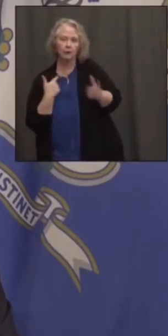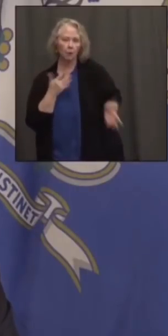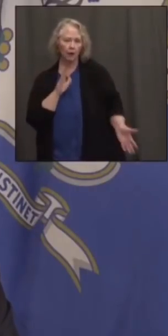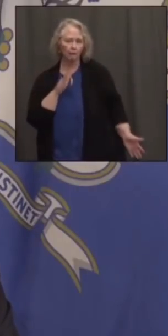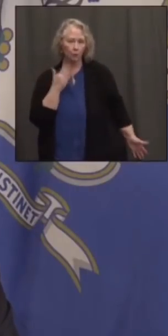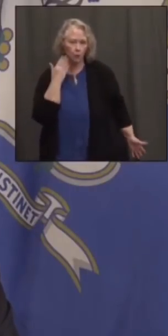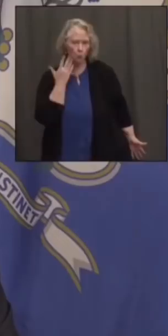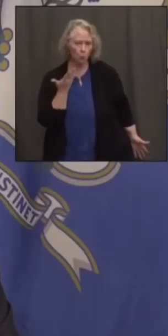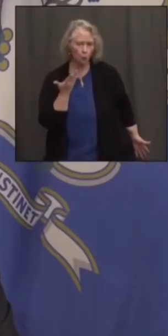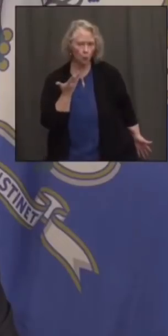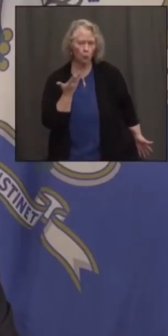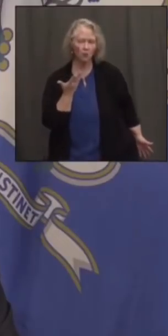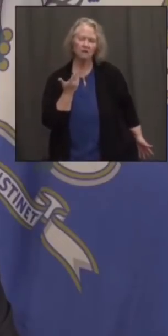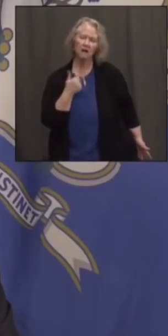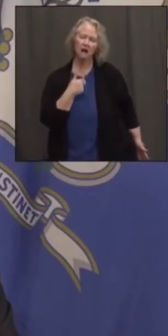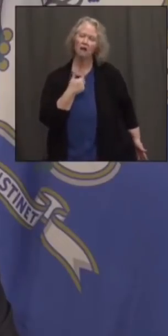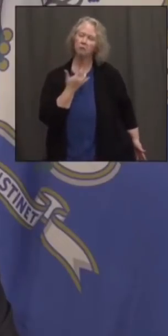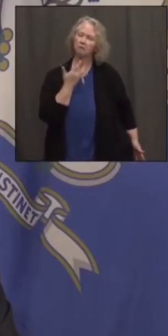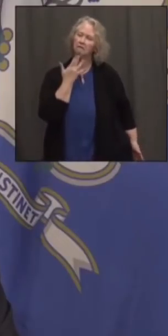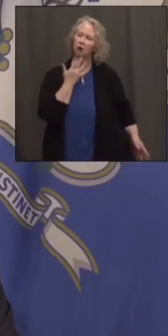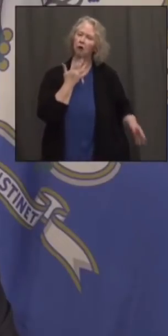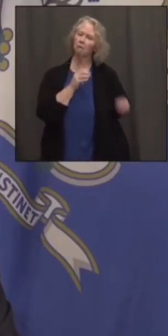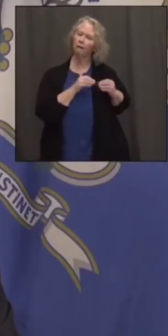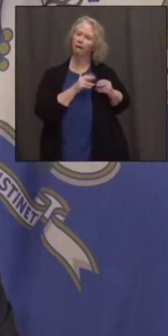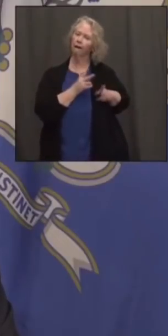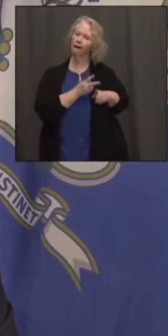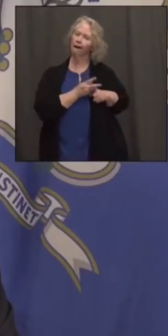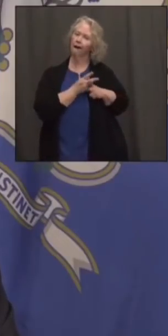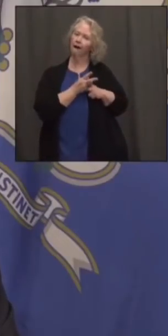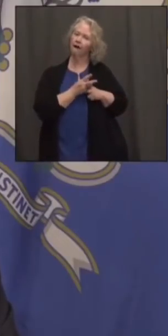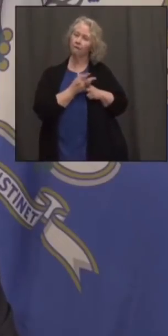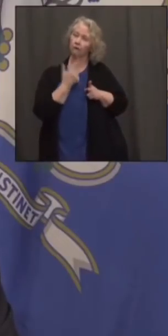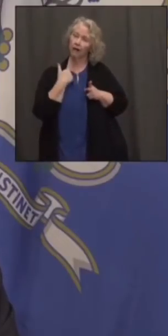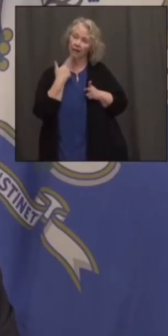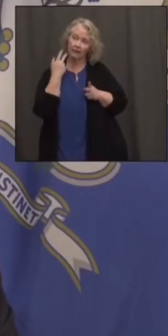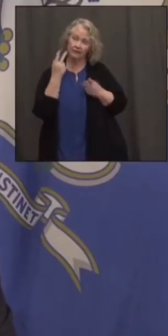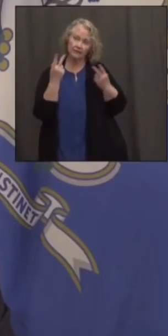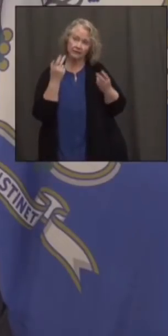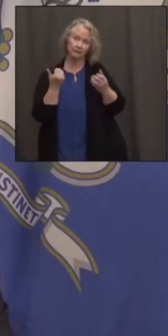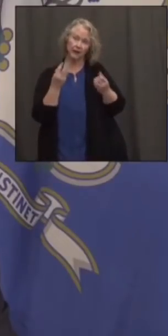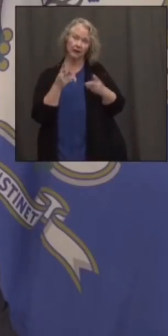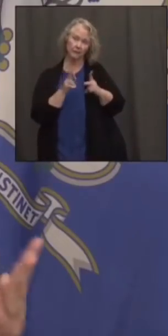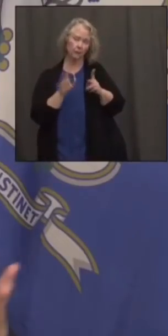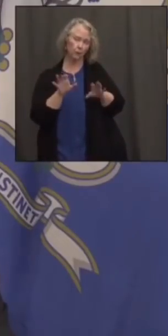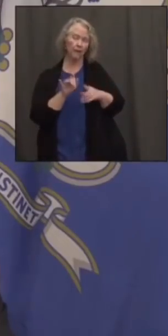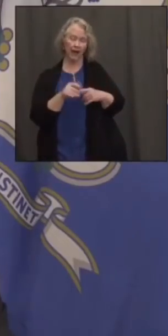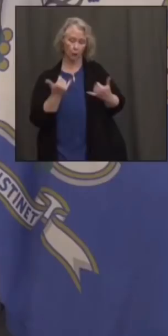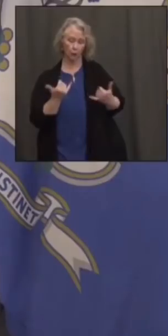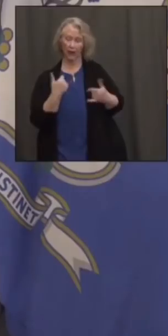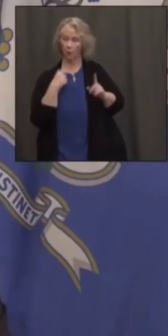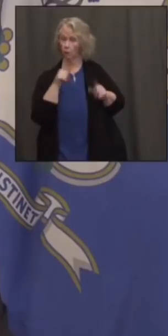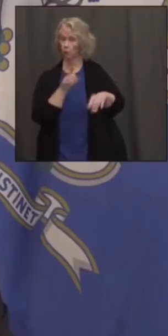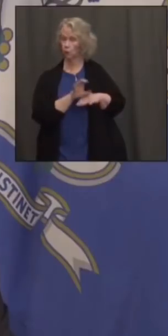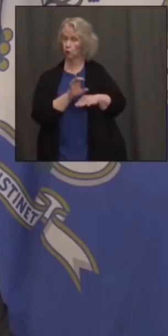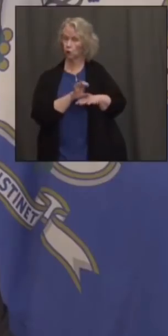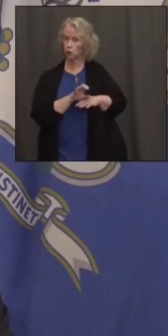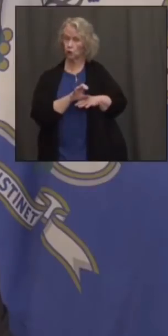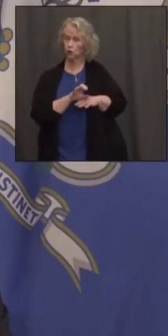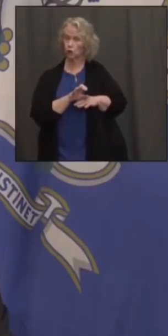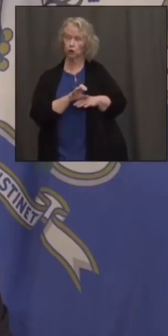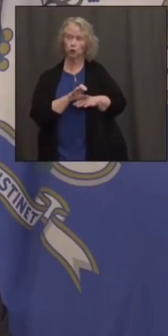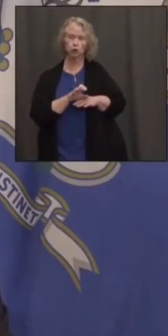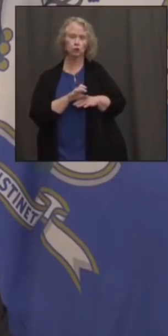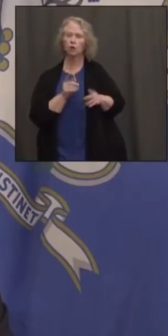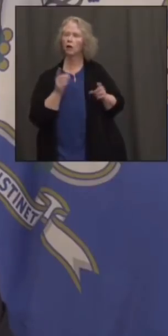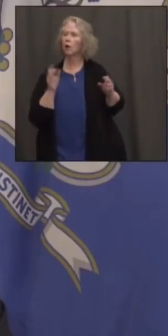So I think I'll err on the side of caution a little longer, and I think most people are as well. I went to a service today in a church, and nobody said